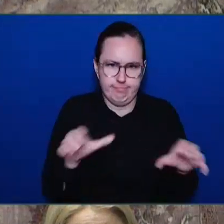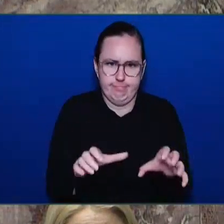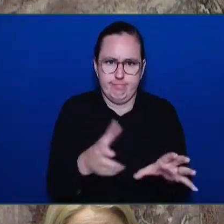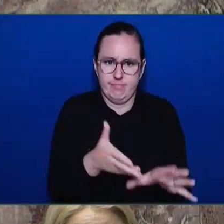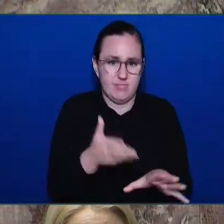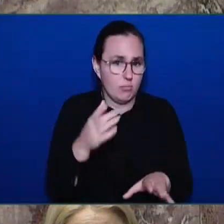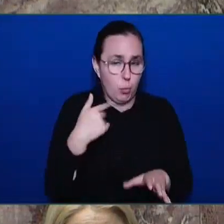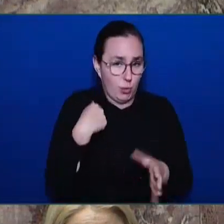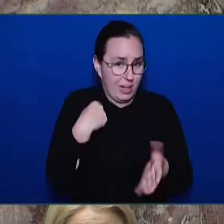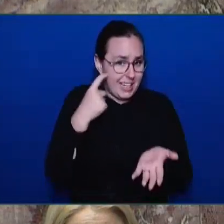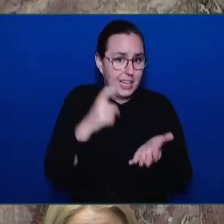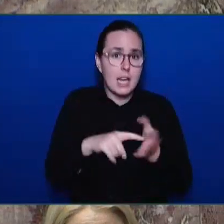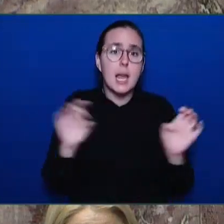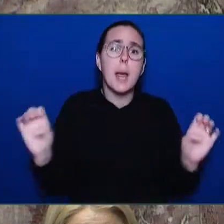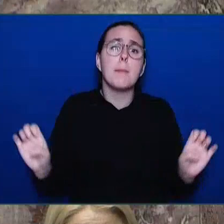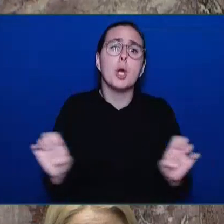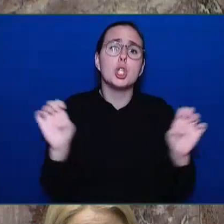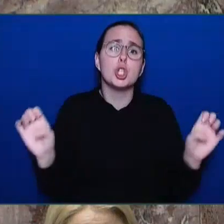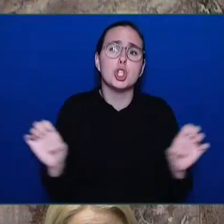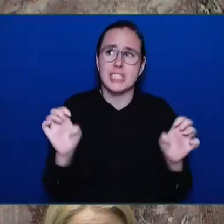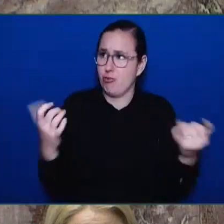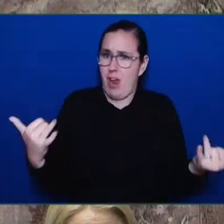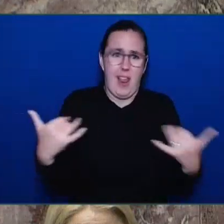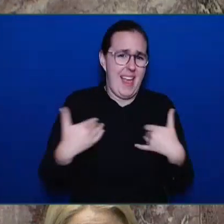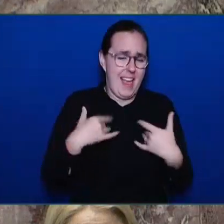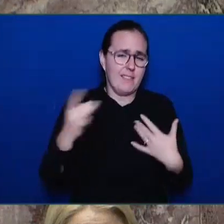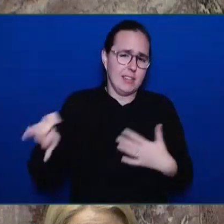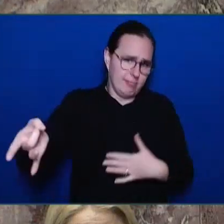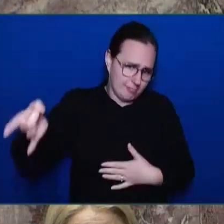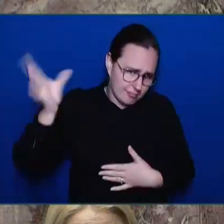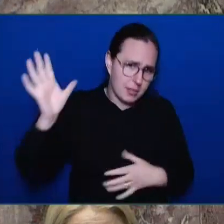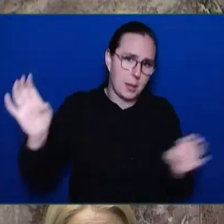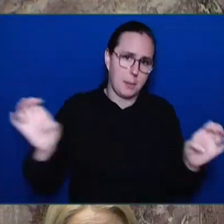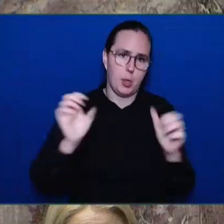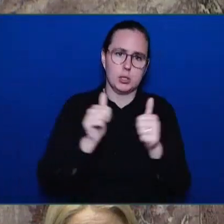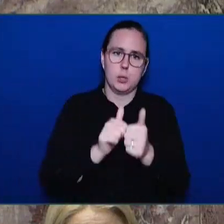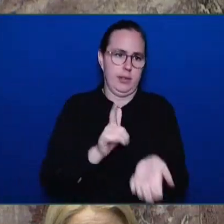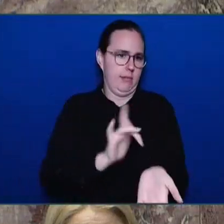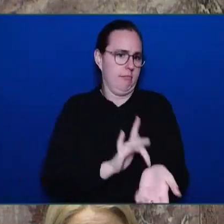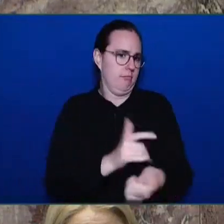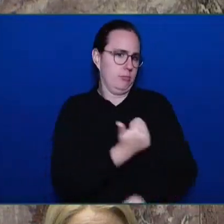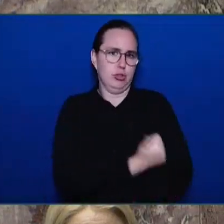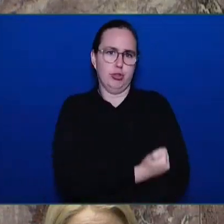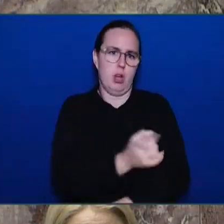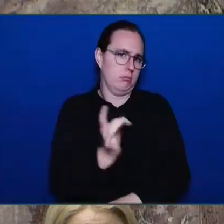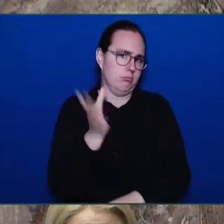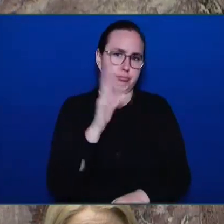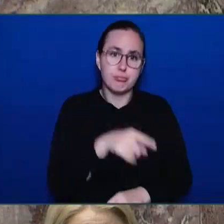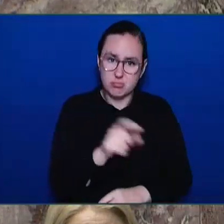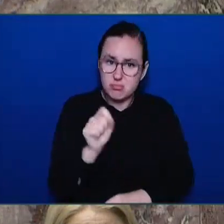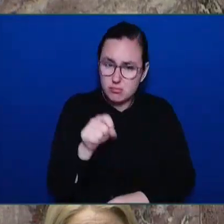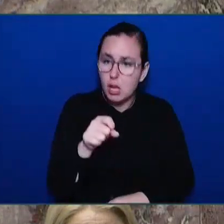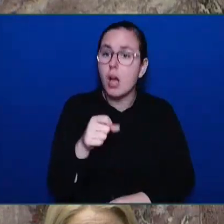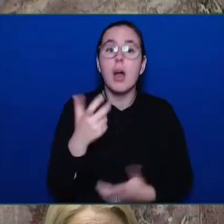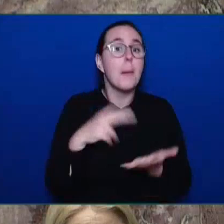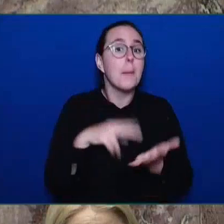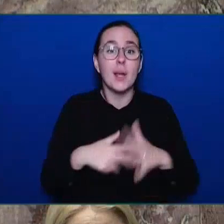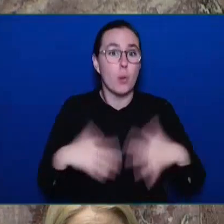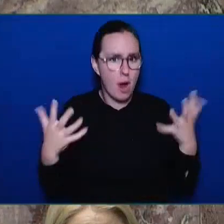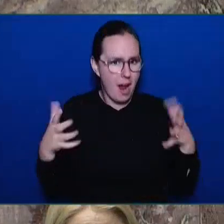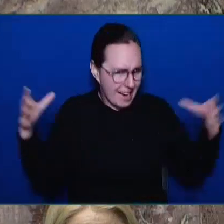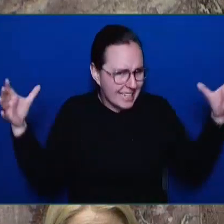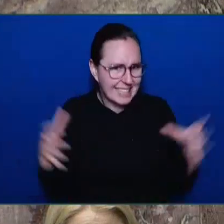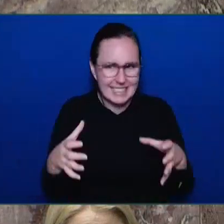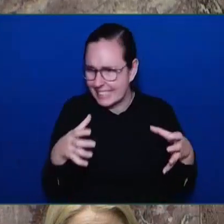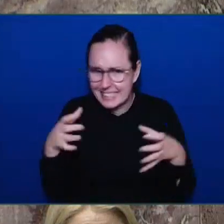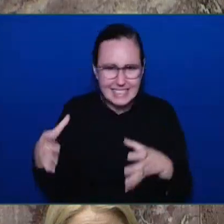in our province. And, you know, what I would say is that we are taking our advice from experts, as we have always done. The work that